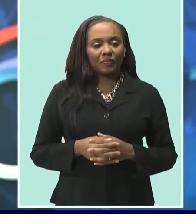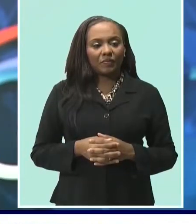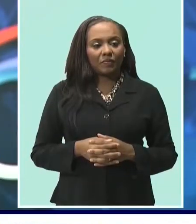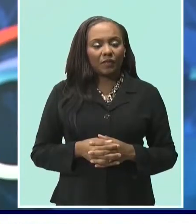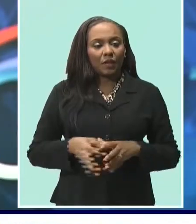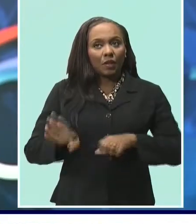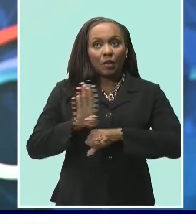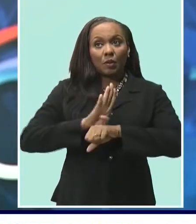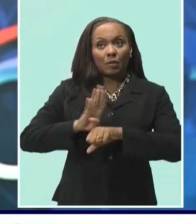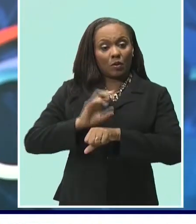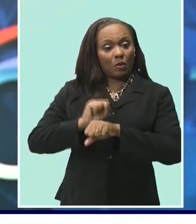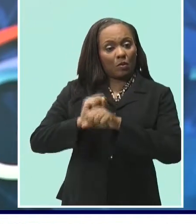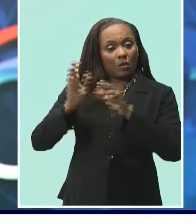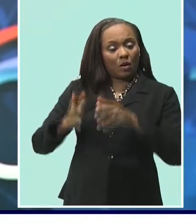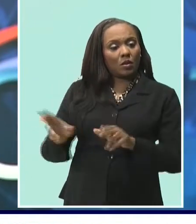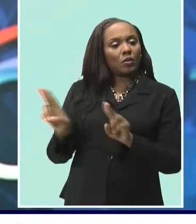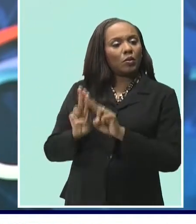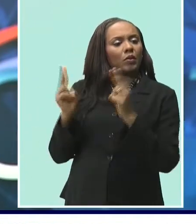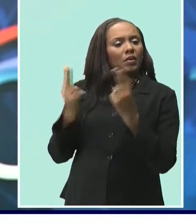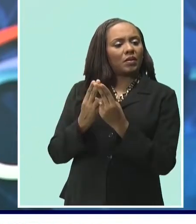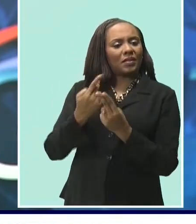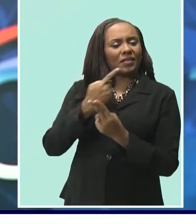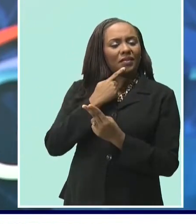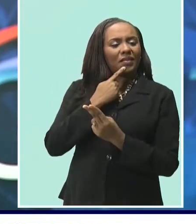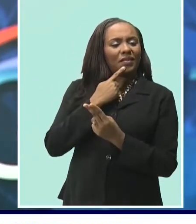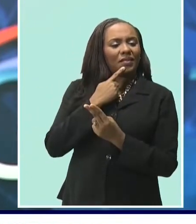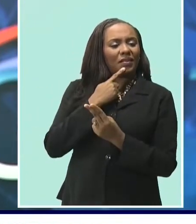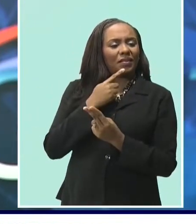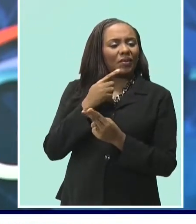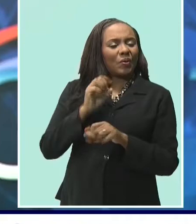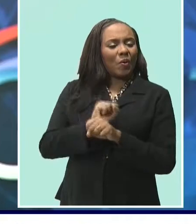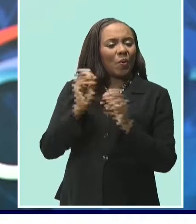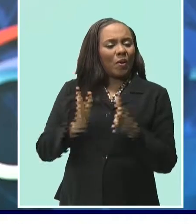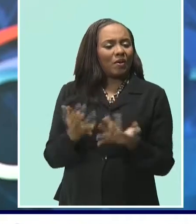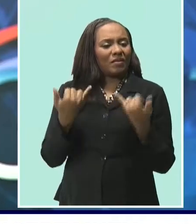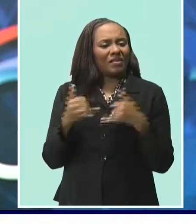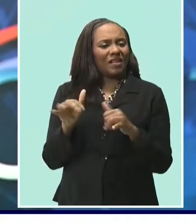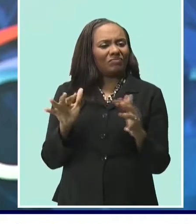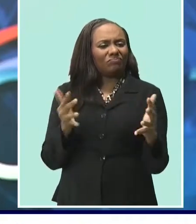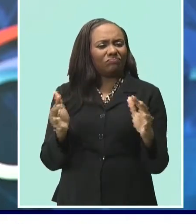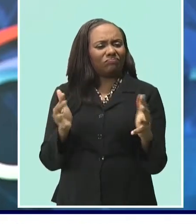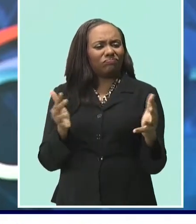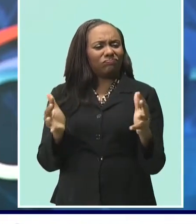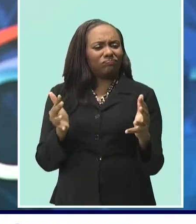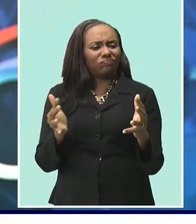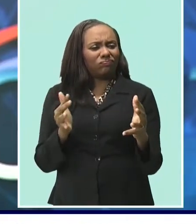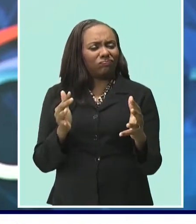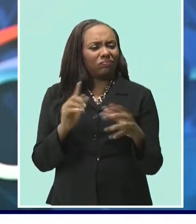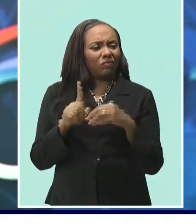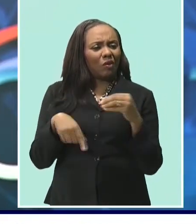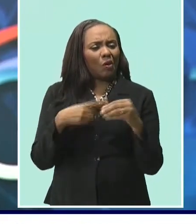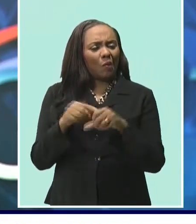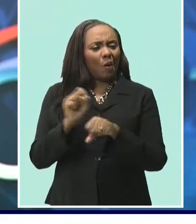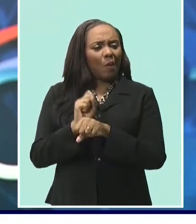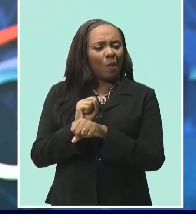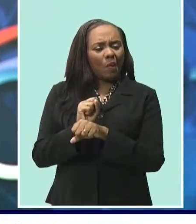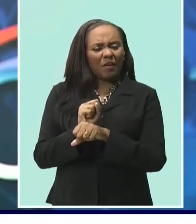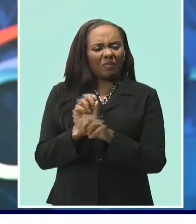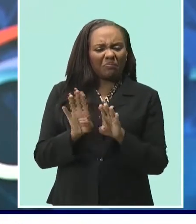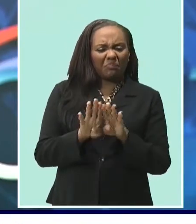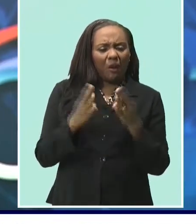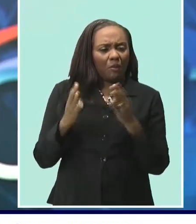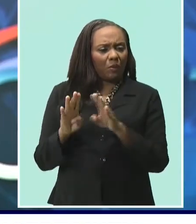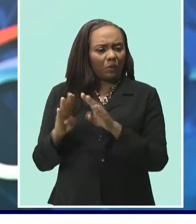The Barbados Workers' Union says a level of uncertainty still remains among workers despite the partial reopening of businesses.